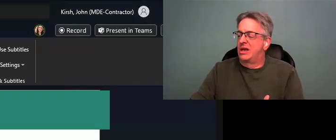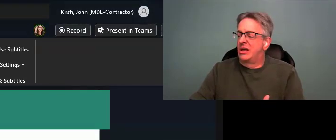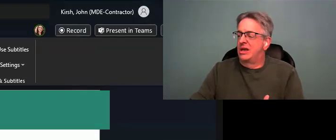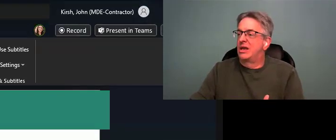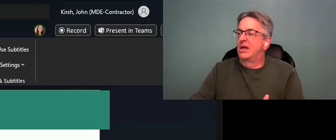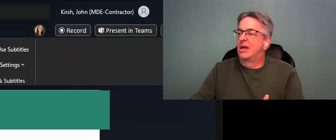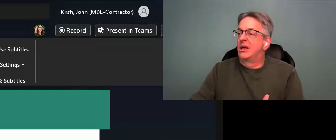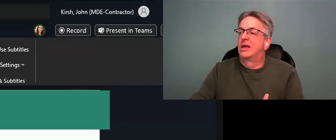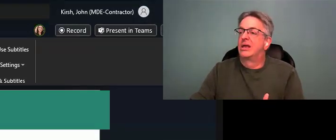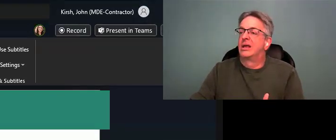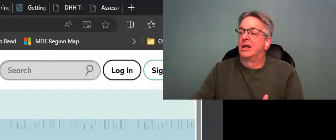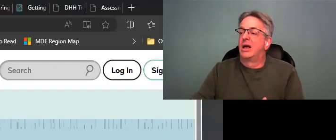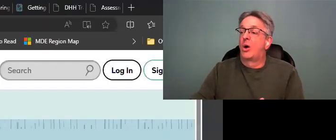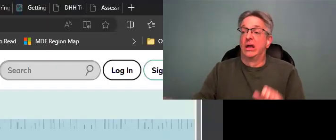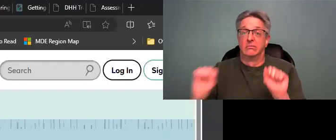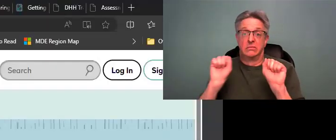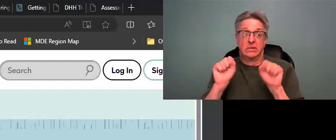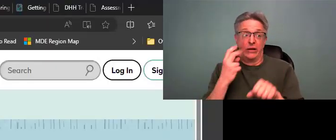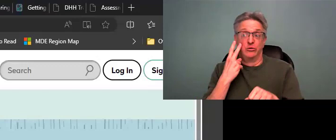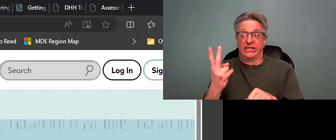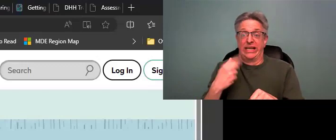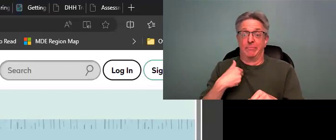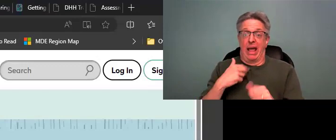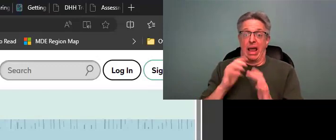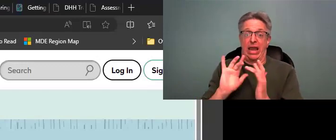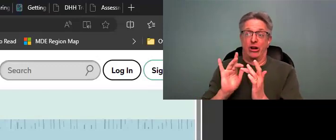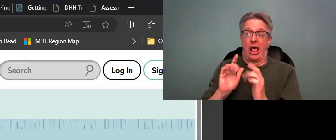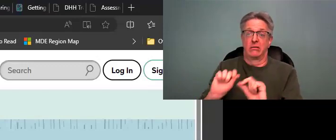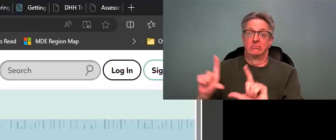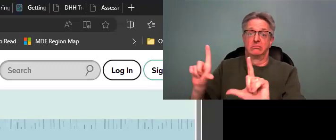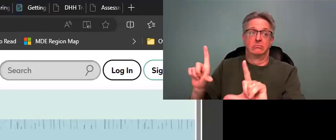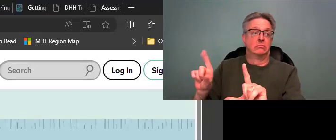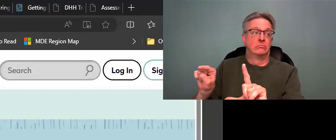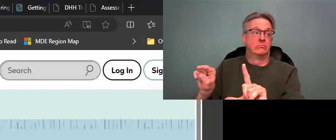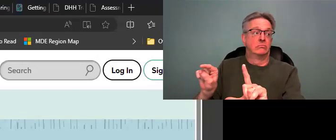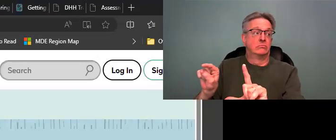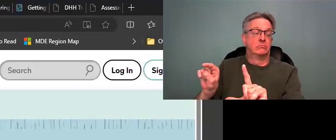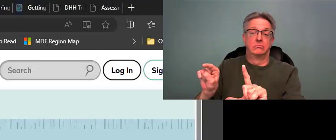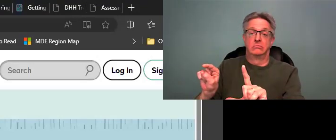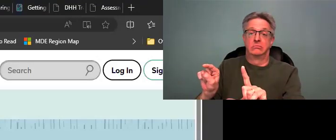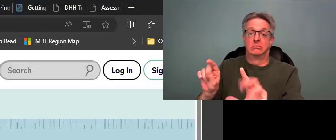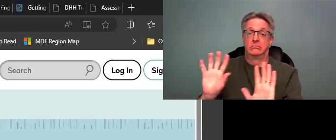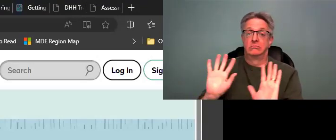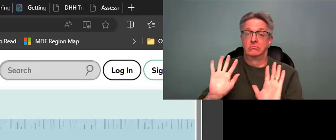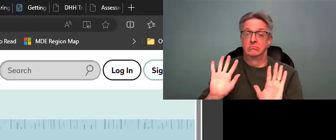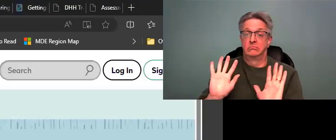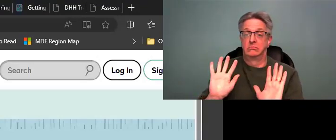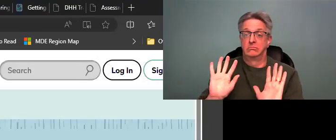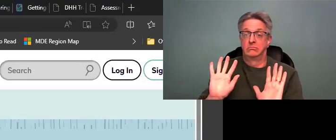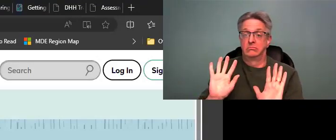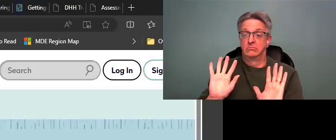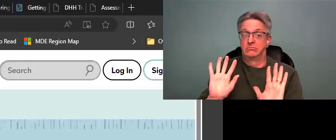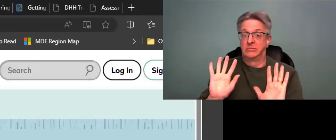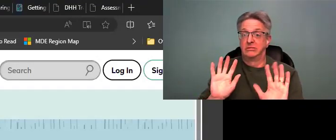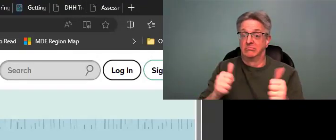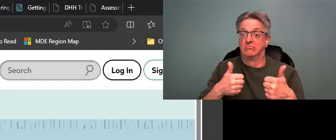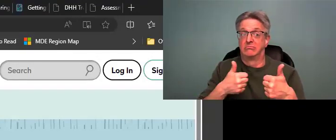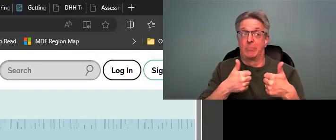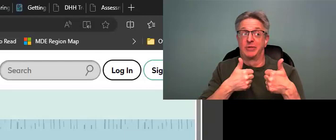okay. Now I can, there we go. Can everyone see this? Can everyone see my website here? My page.